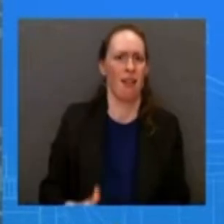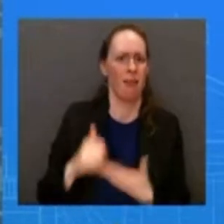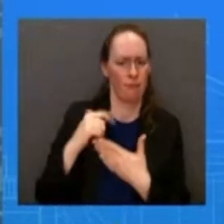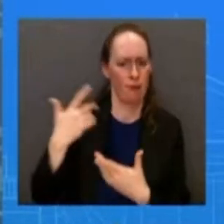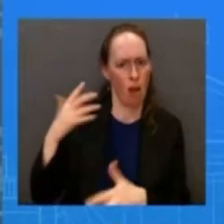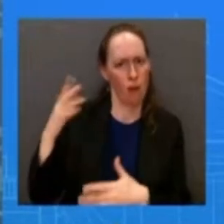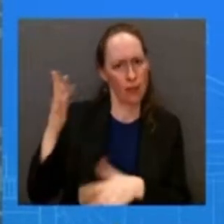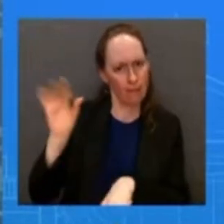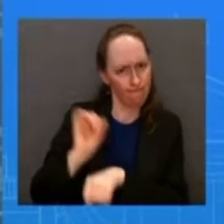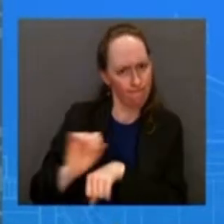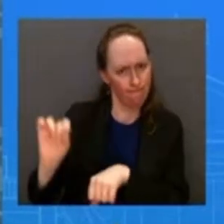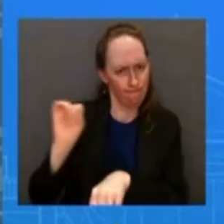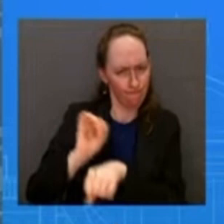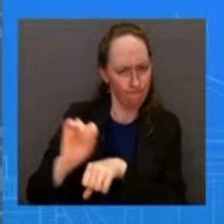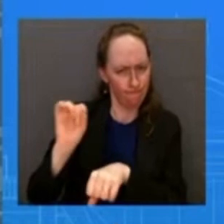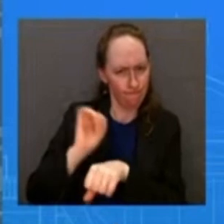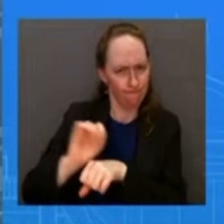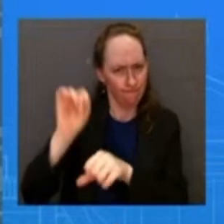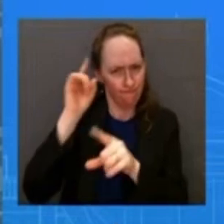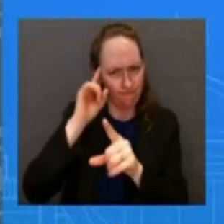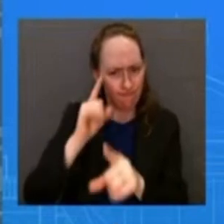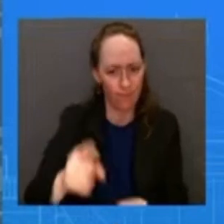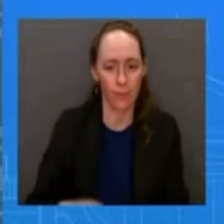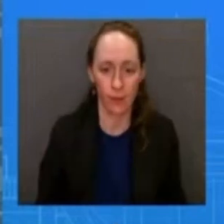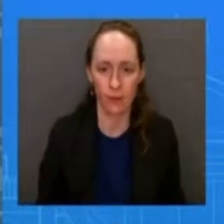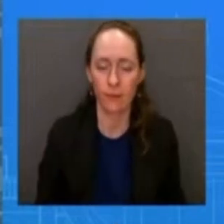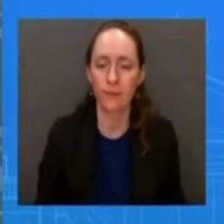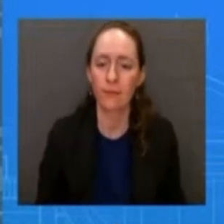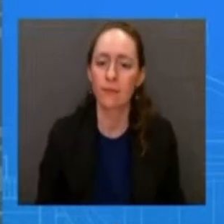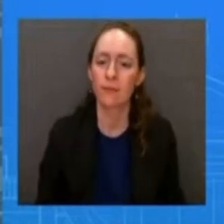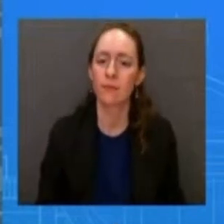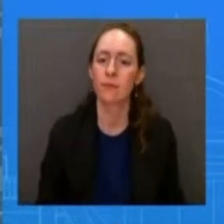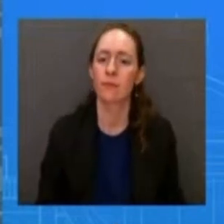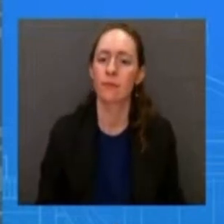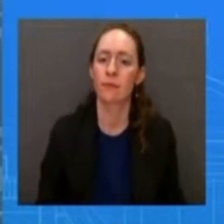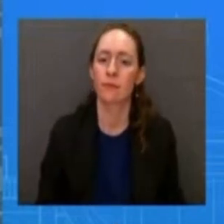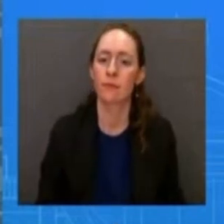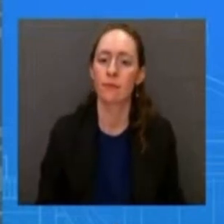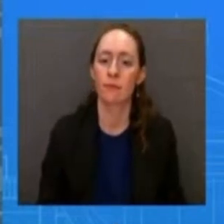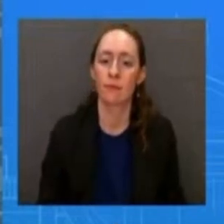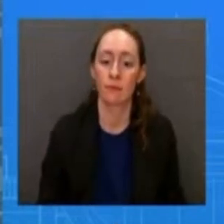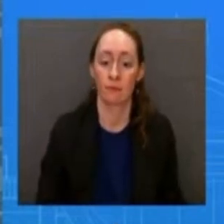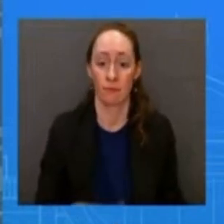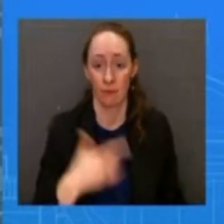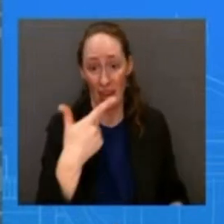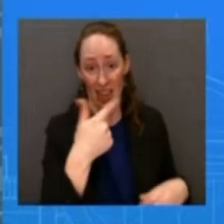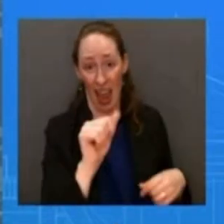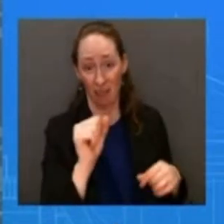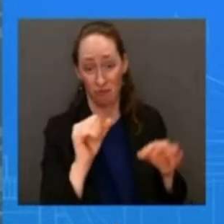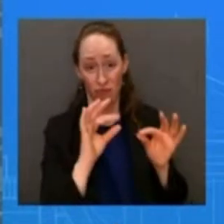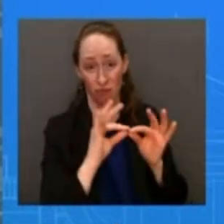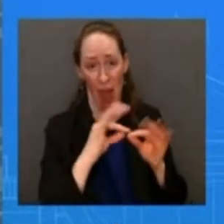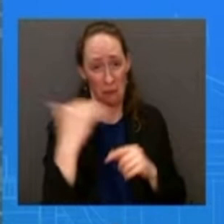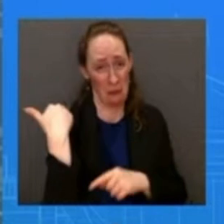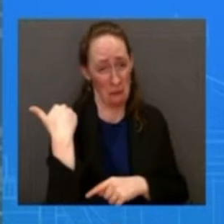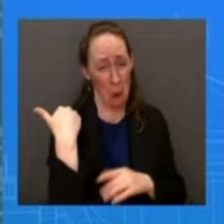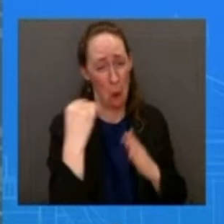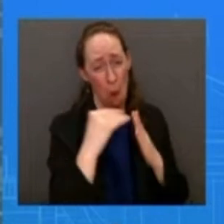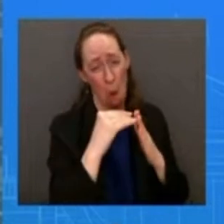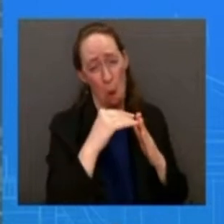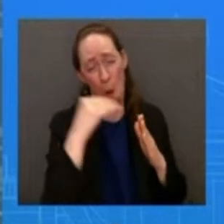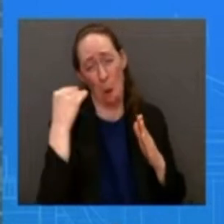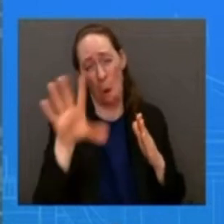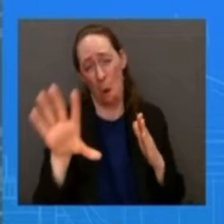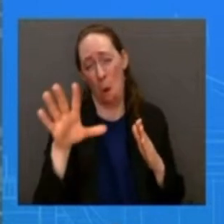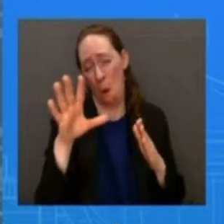prices was this this past summer uh and so again the president's going to do everything that he can uh to do to to